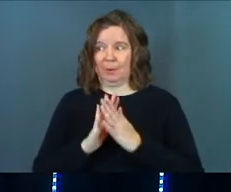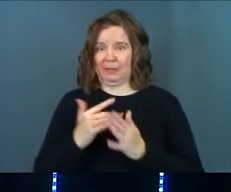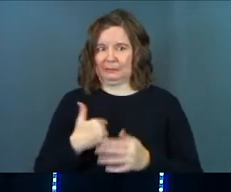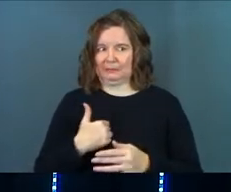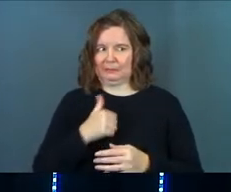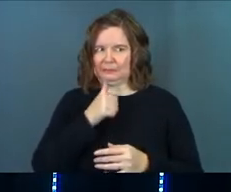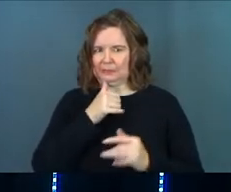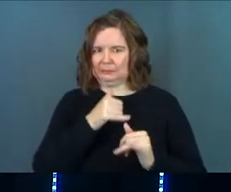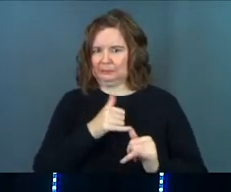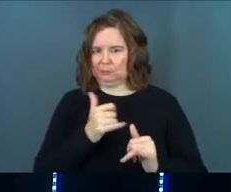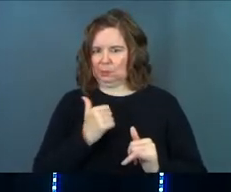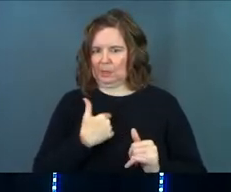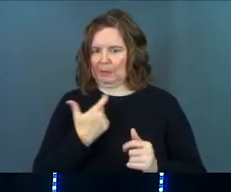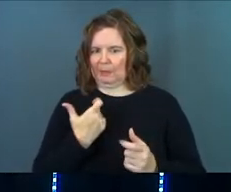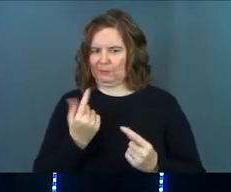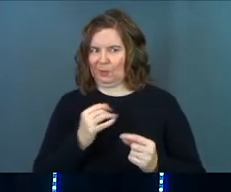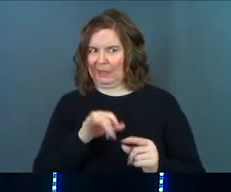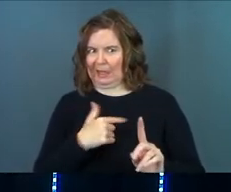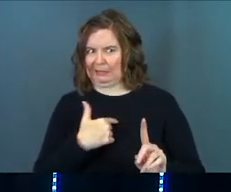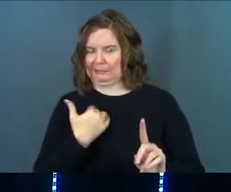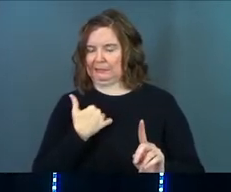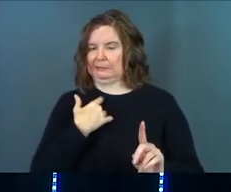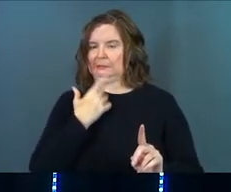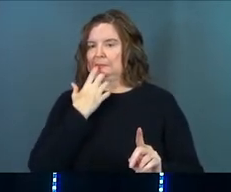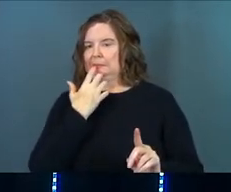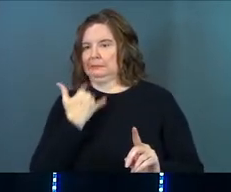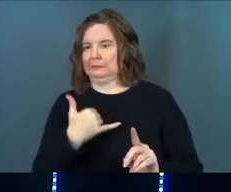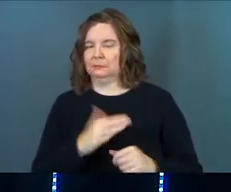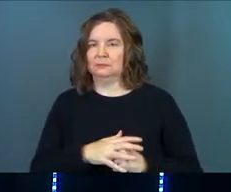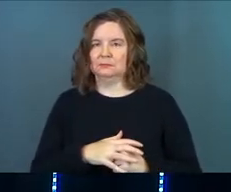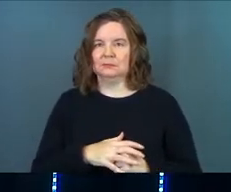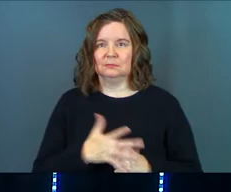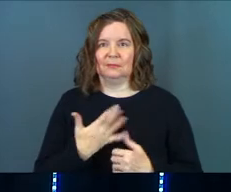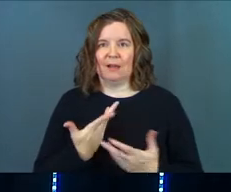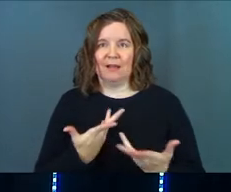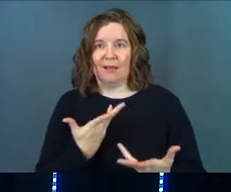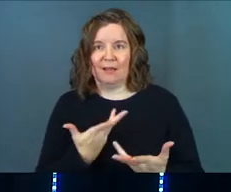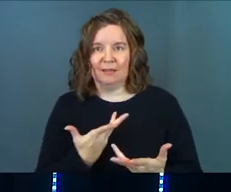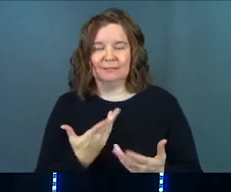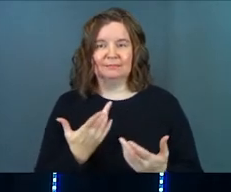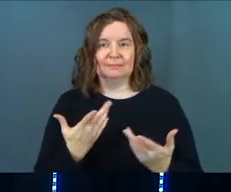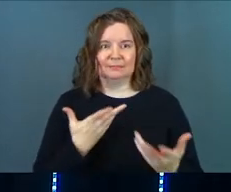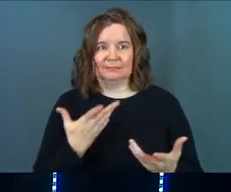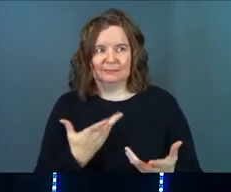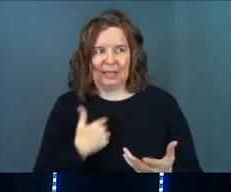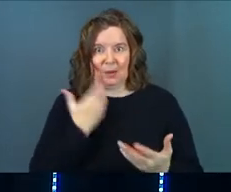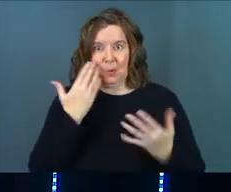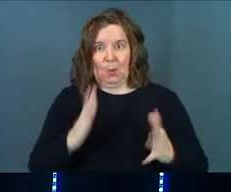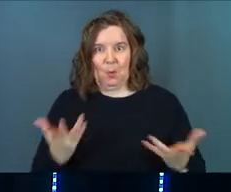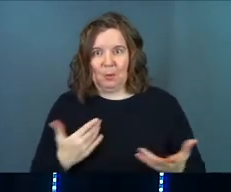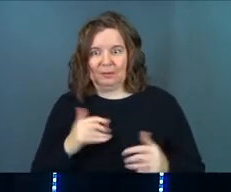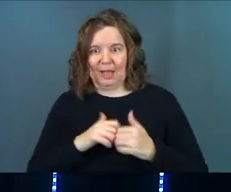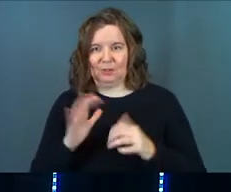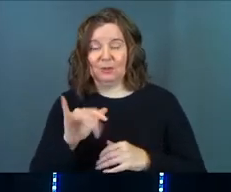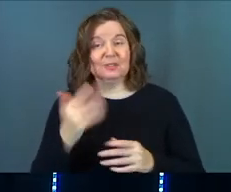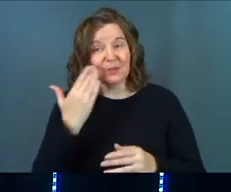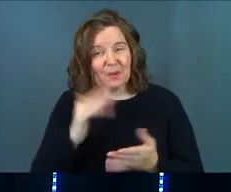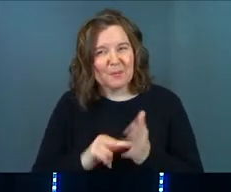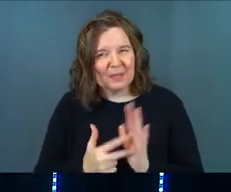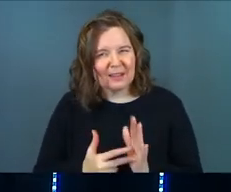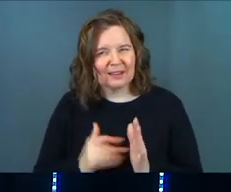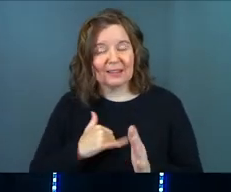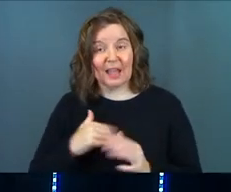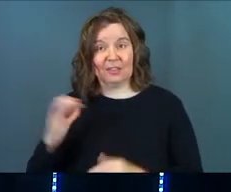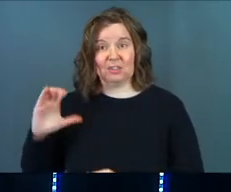pray, it's like, I'm gonna have to do that? I just don't know how you'll do it. You know,